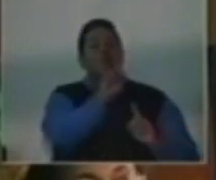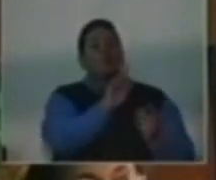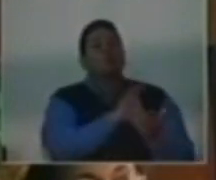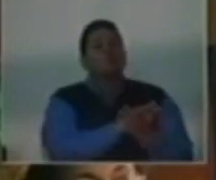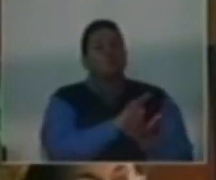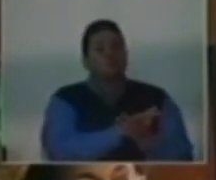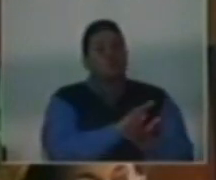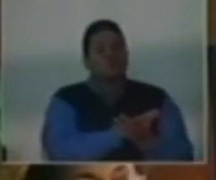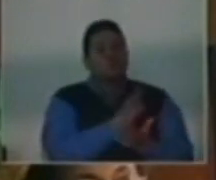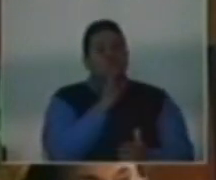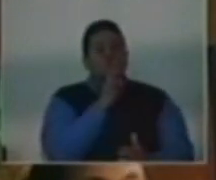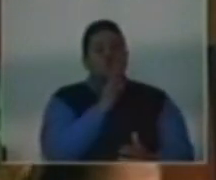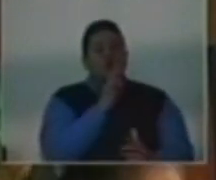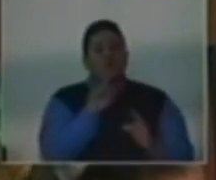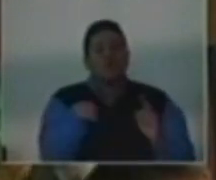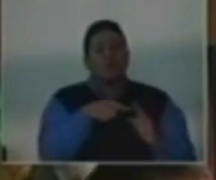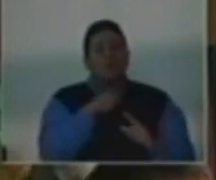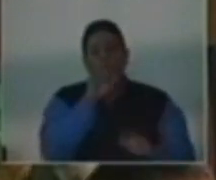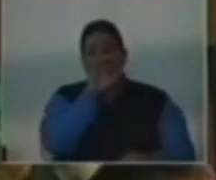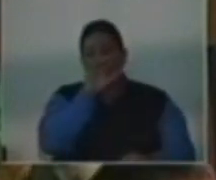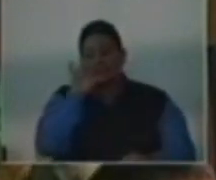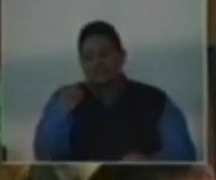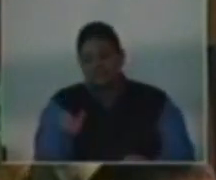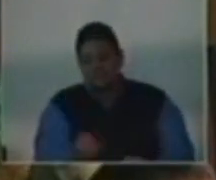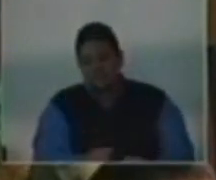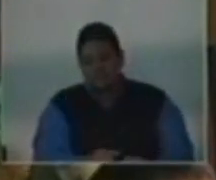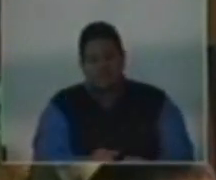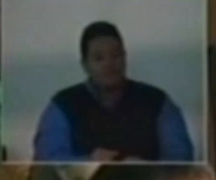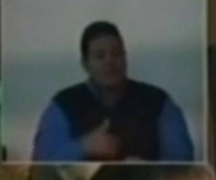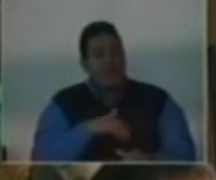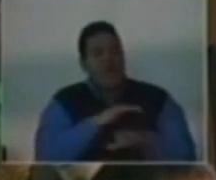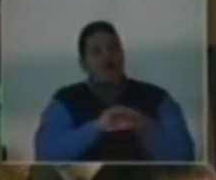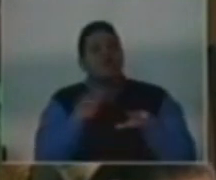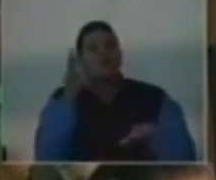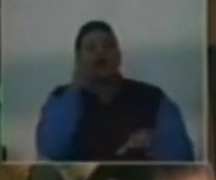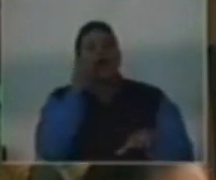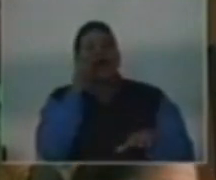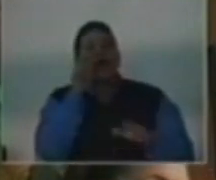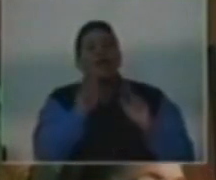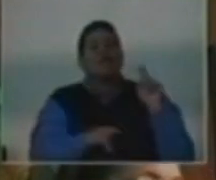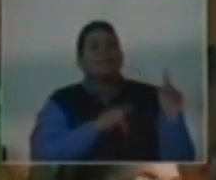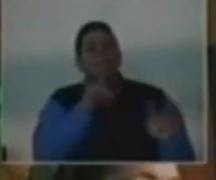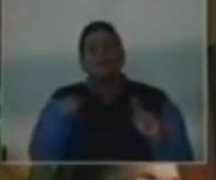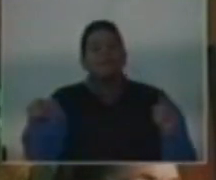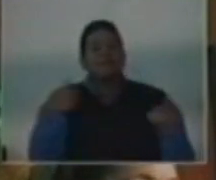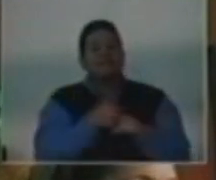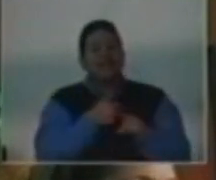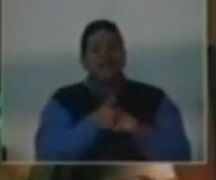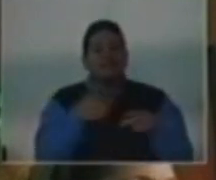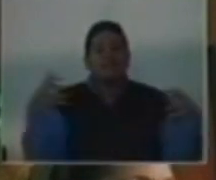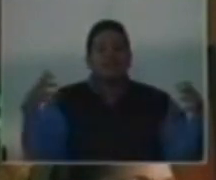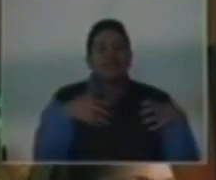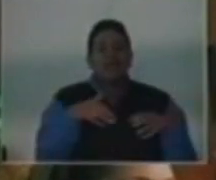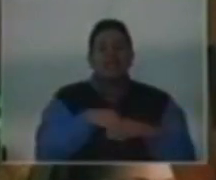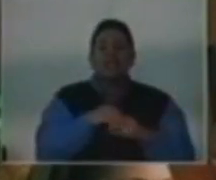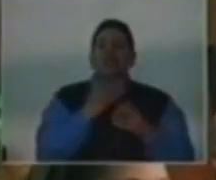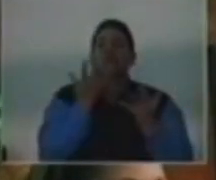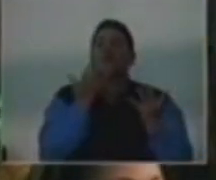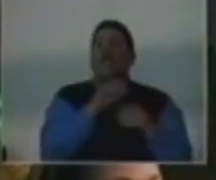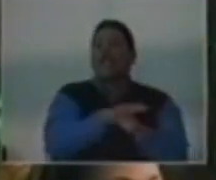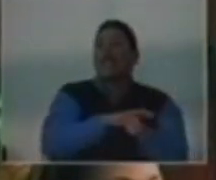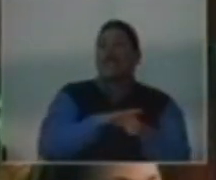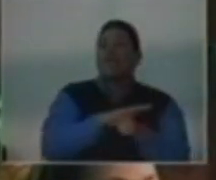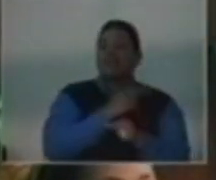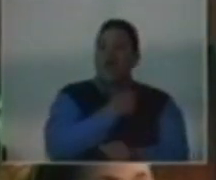talking about the CCJ. I don't hear the people gathered in the waiting areas in our hospitals